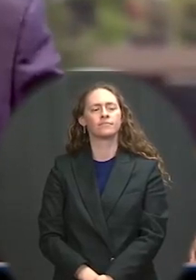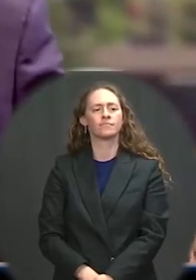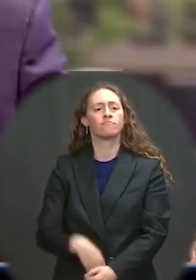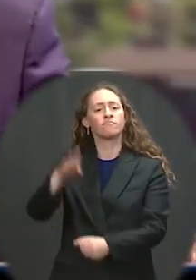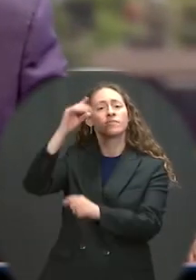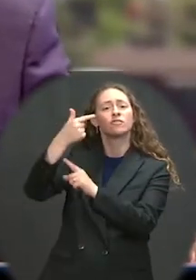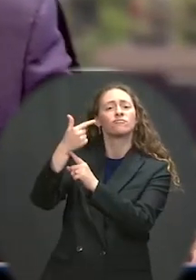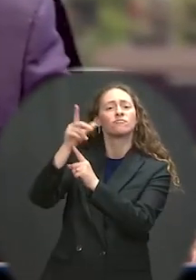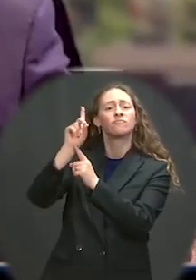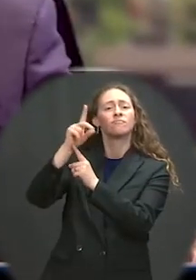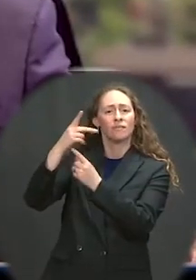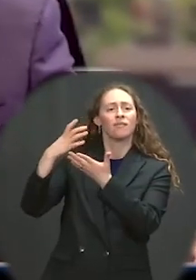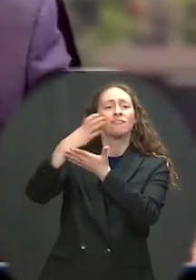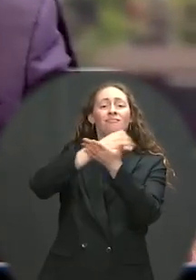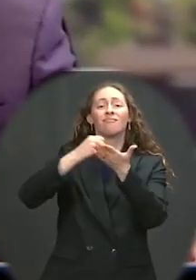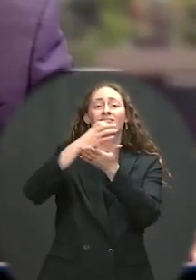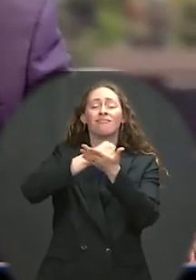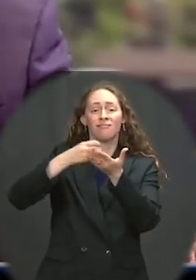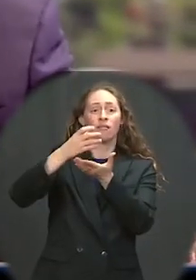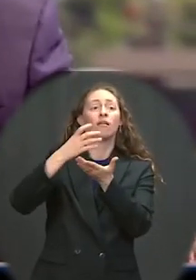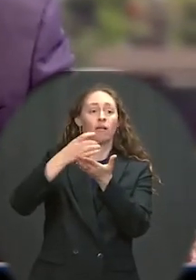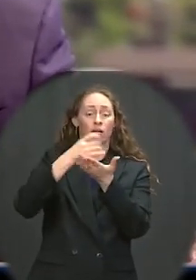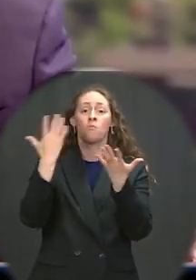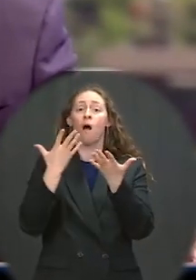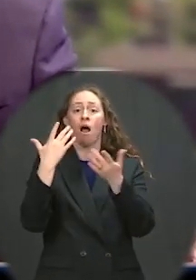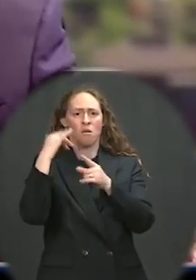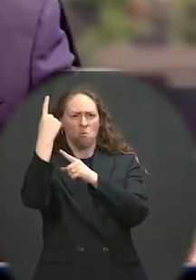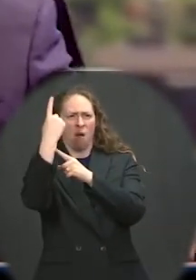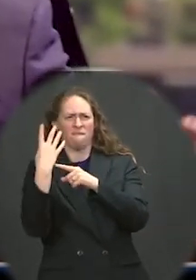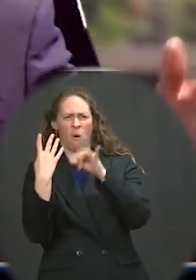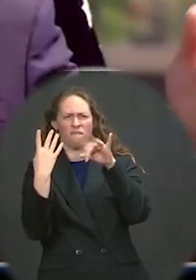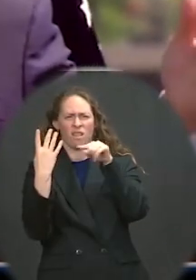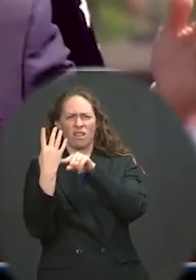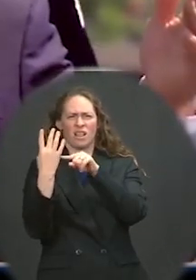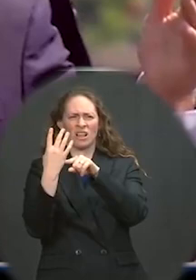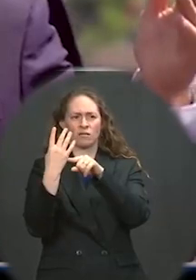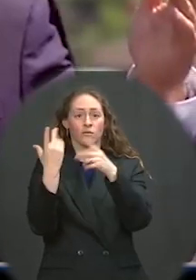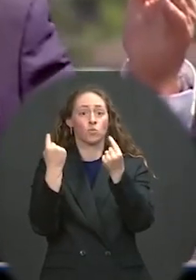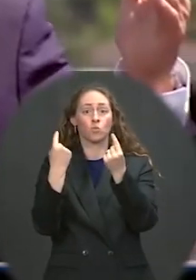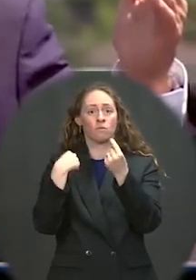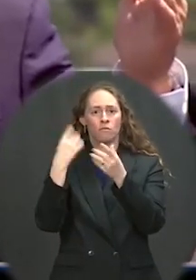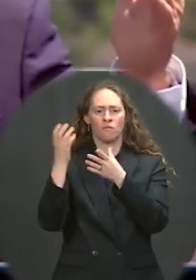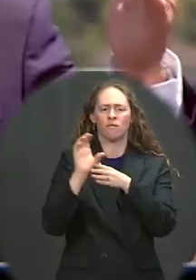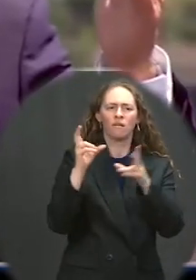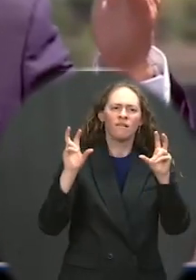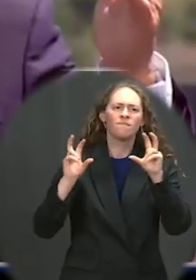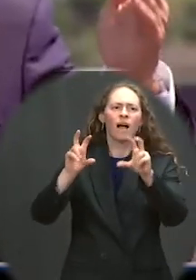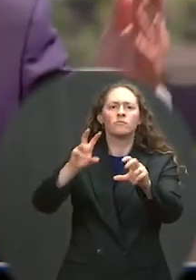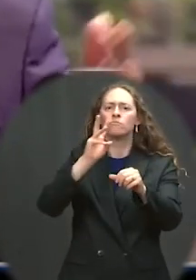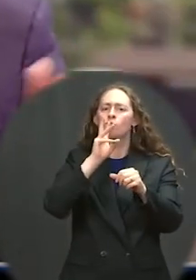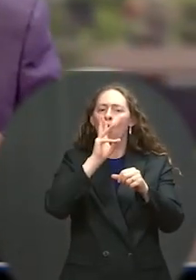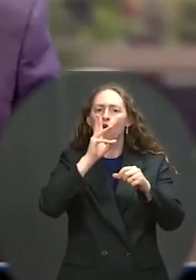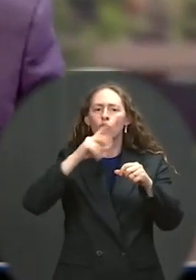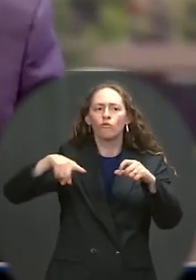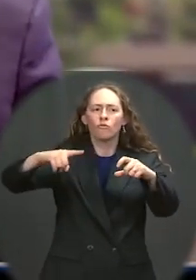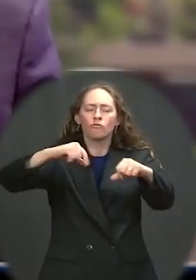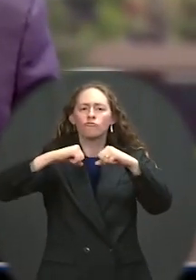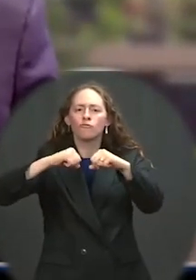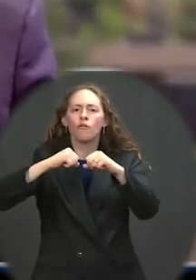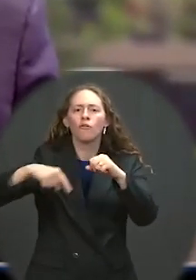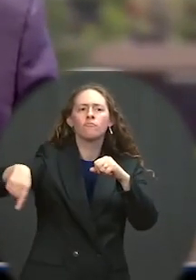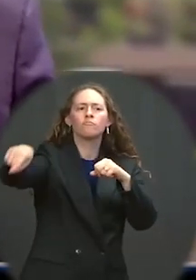to keep us safe — that keep us safe. And we're going to increasingly see our skills called upon internationally as well.